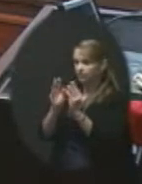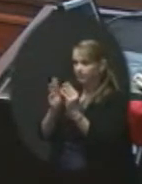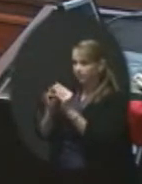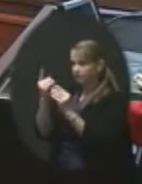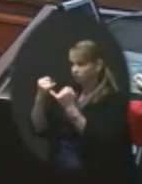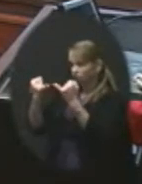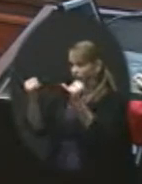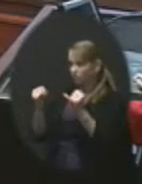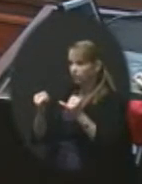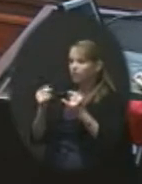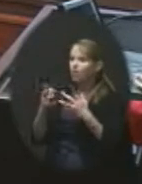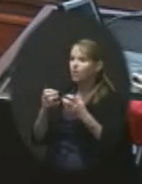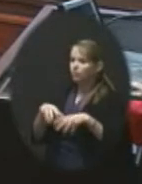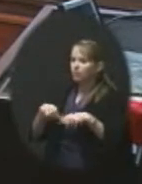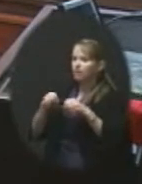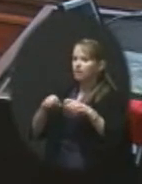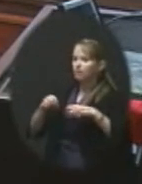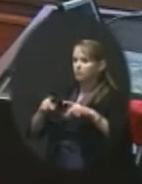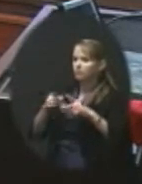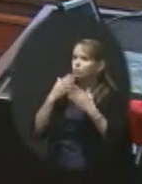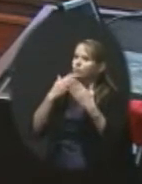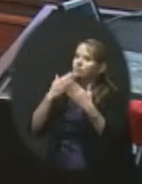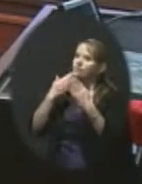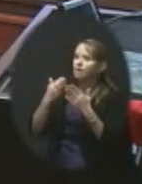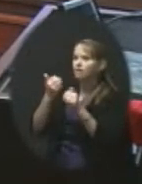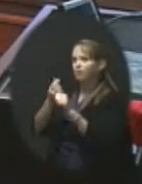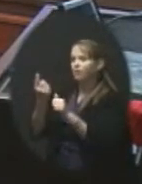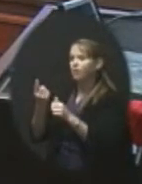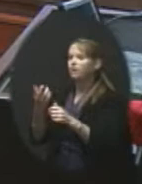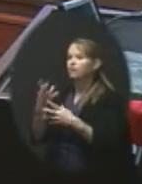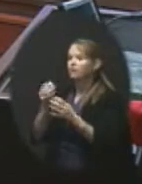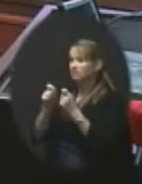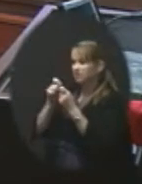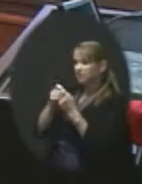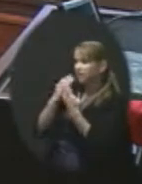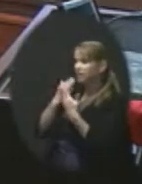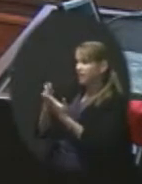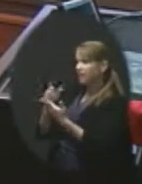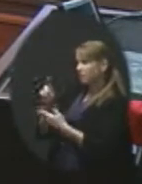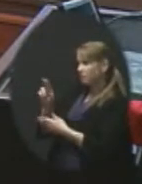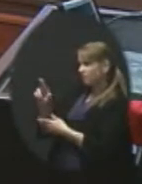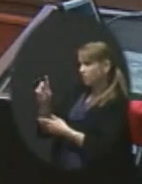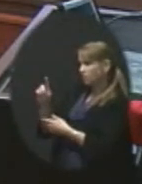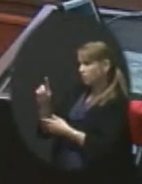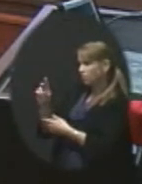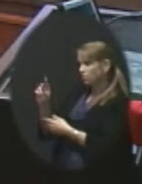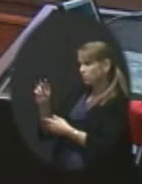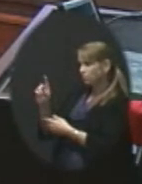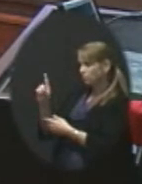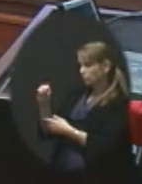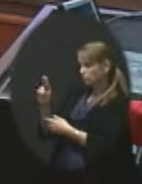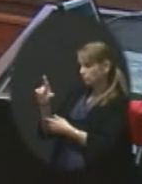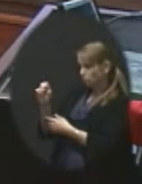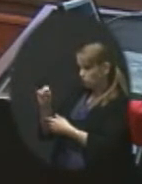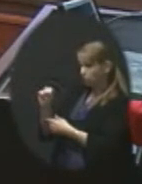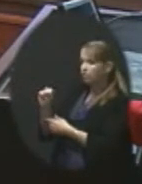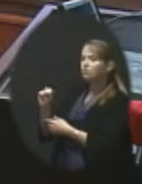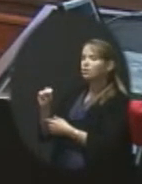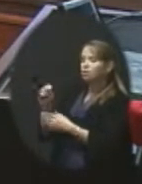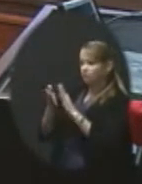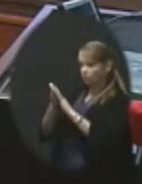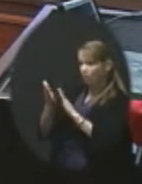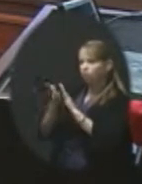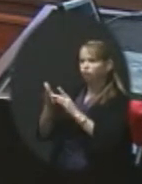everyone, but specifically to thank you for running excellent meetings. I heard from parents at all three